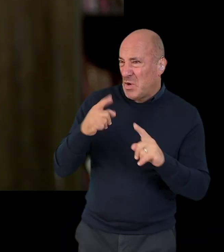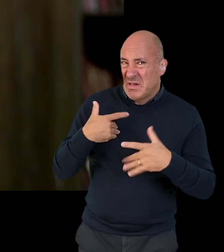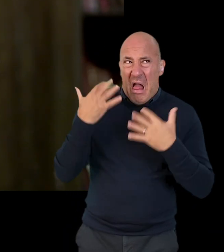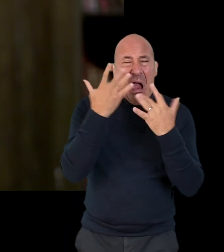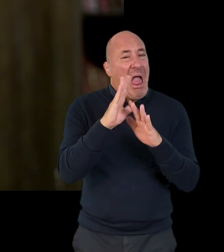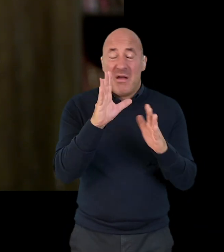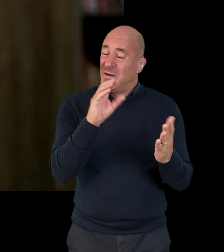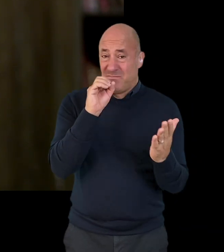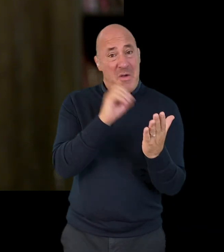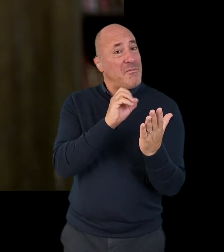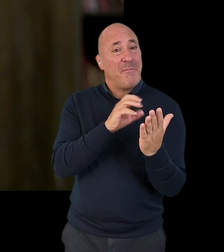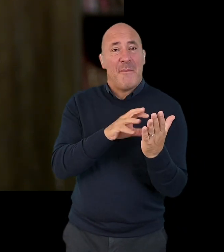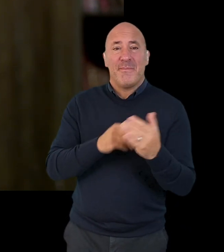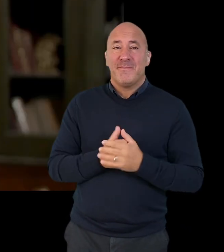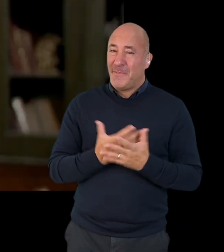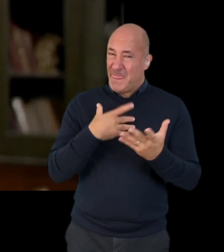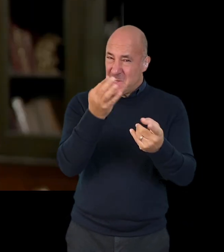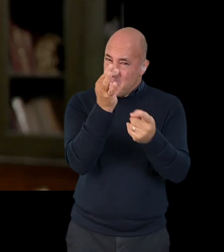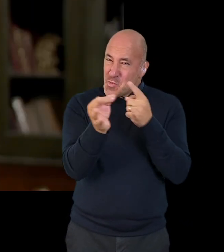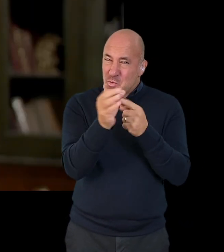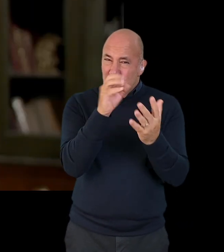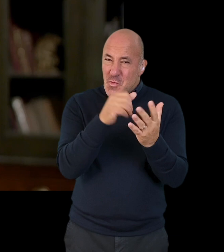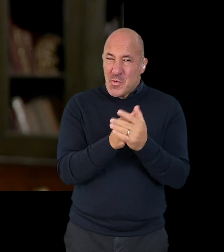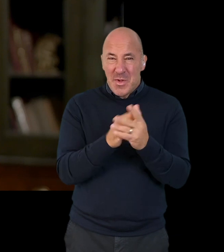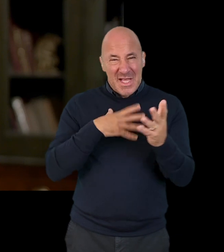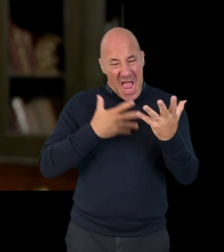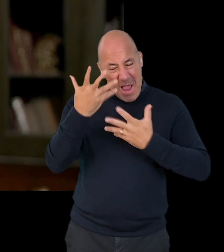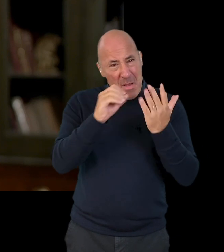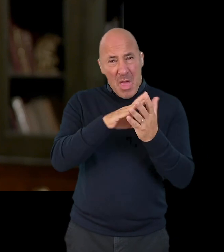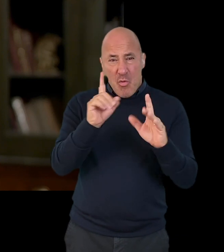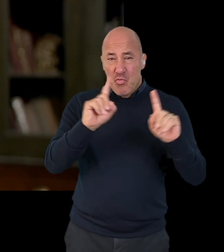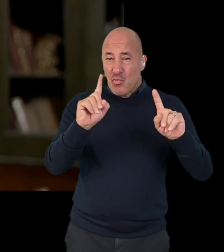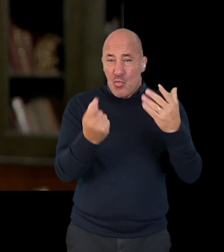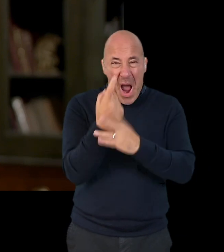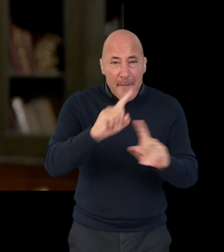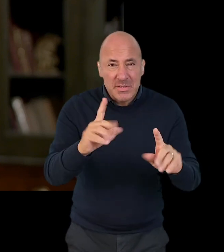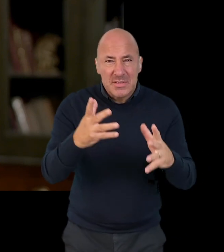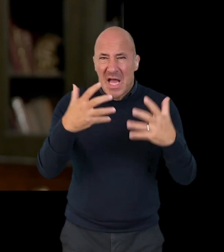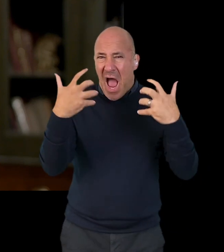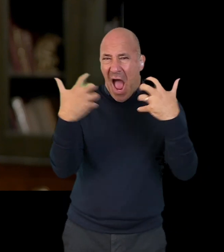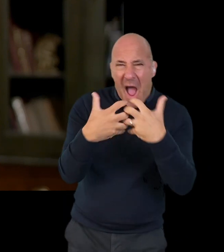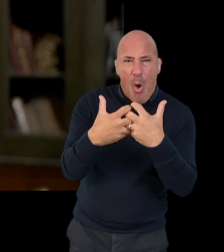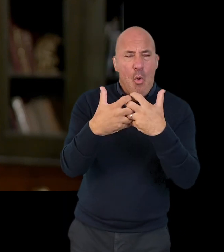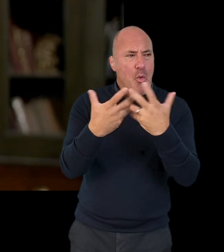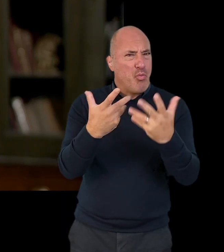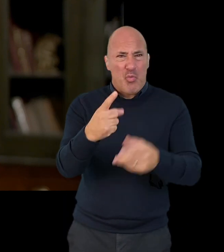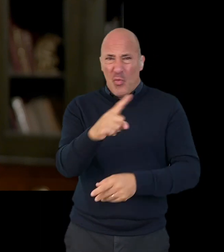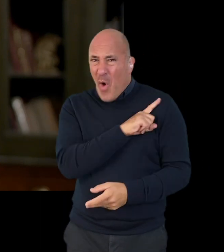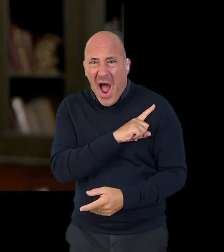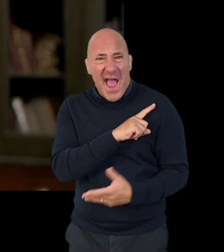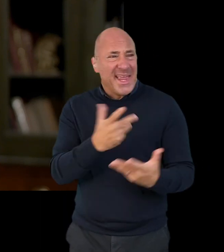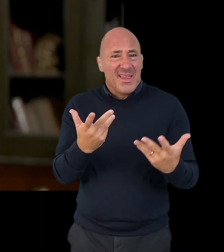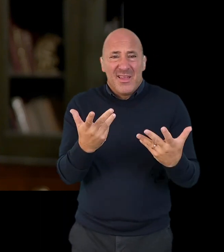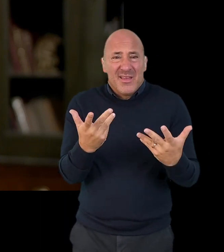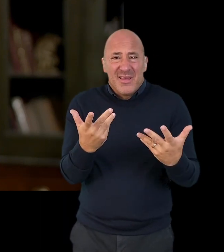to happen if you were to be sent home now. You need to be detailed. You need to explain what happened,